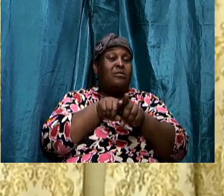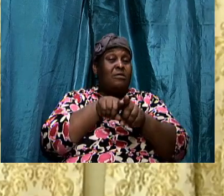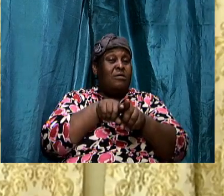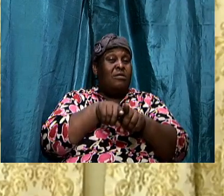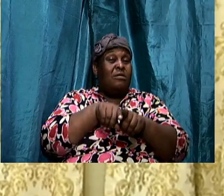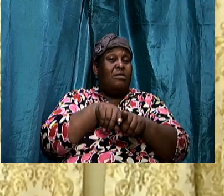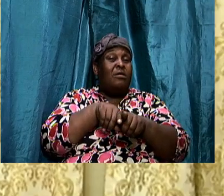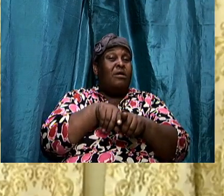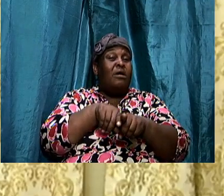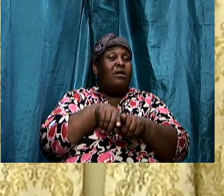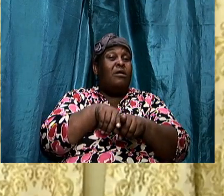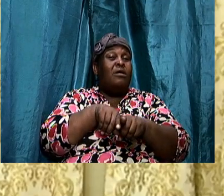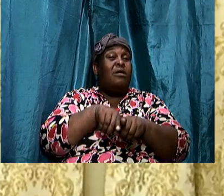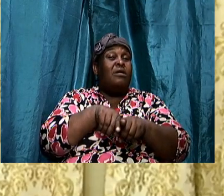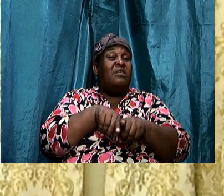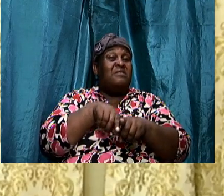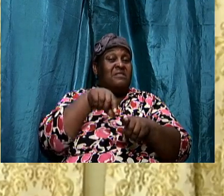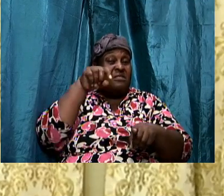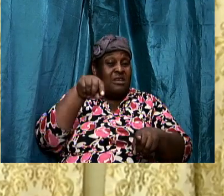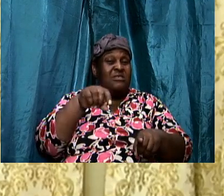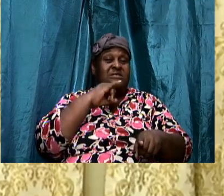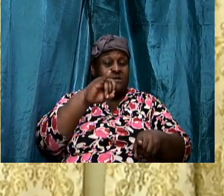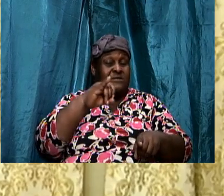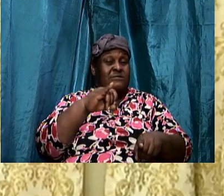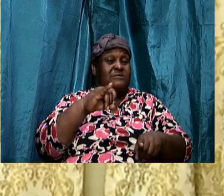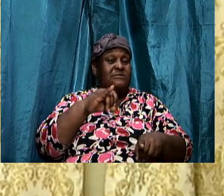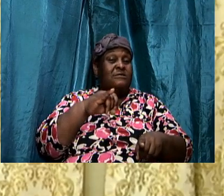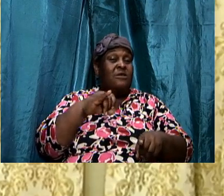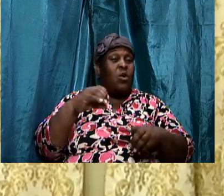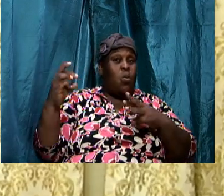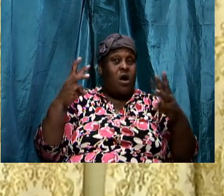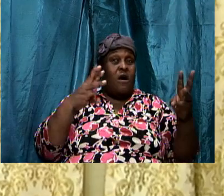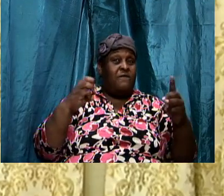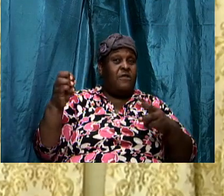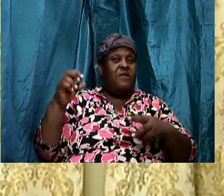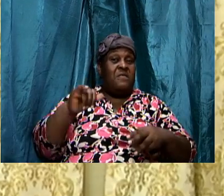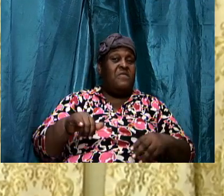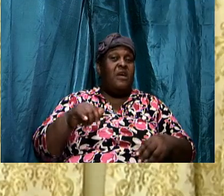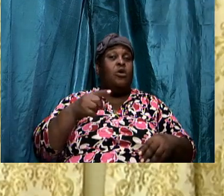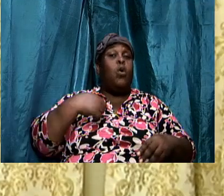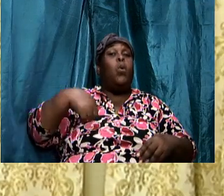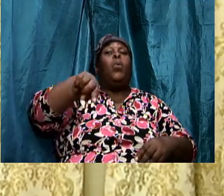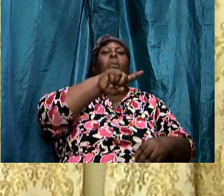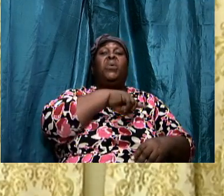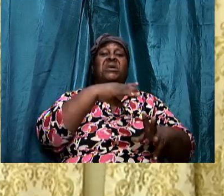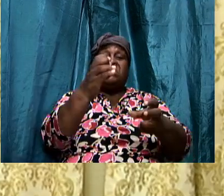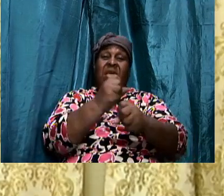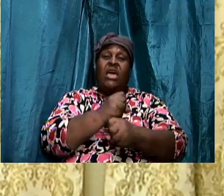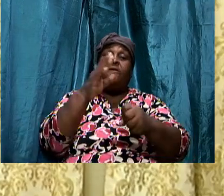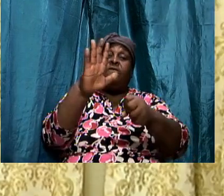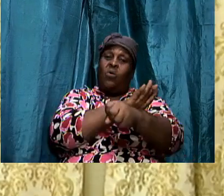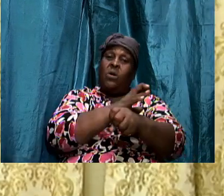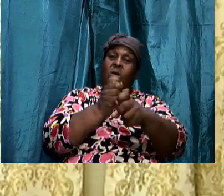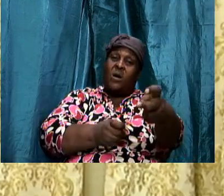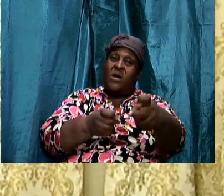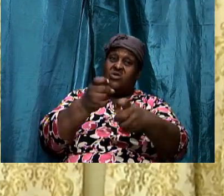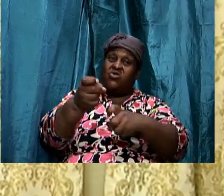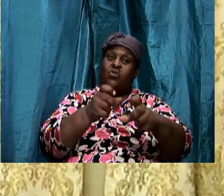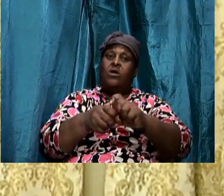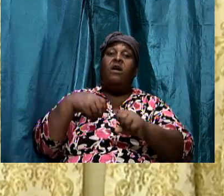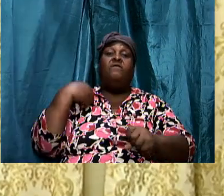control of your life and we fail to open up and give god